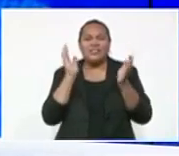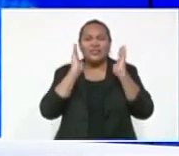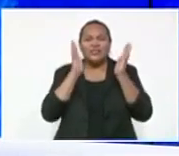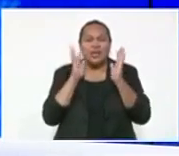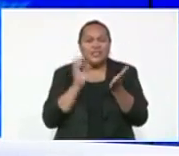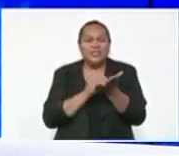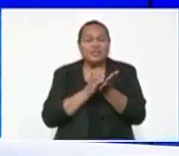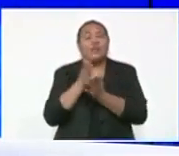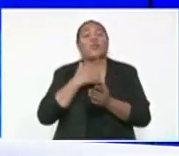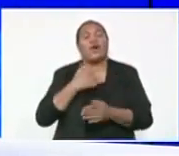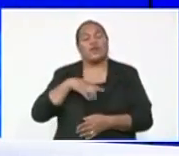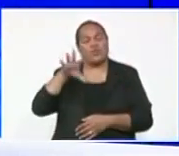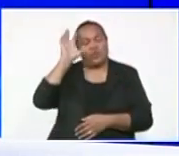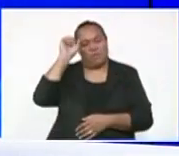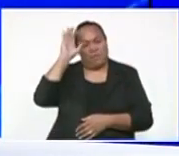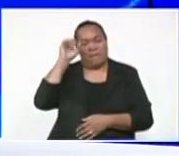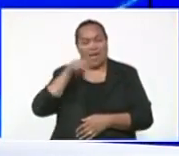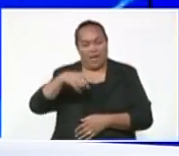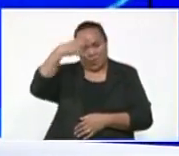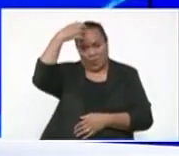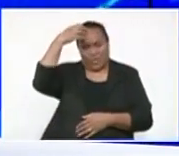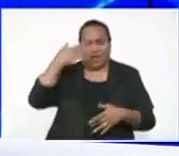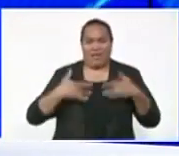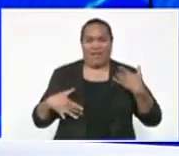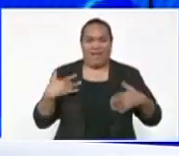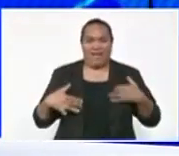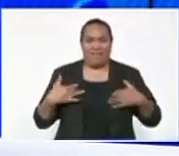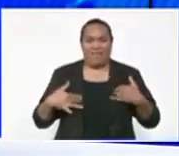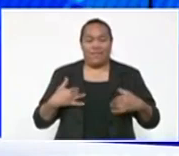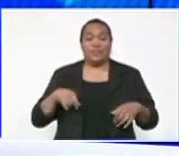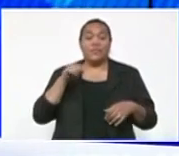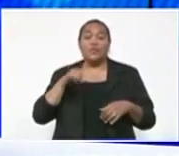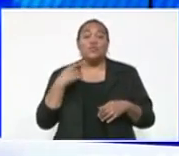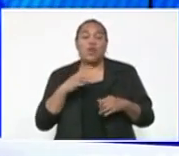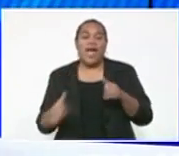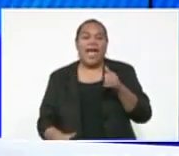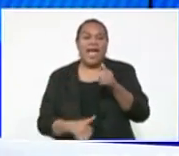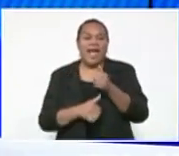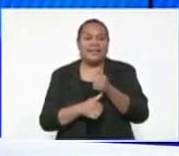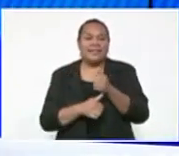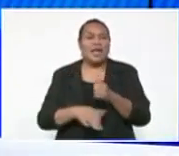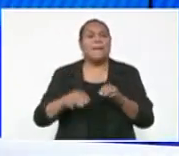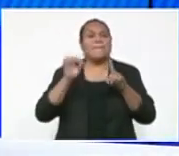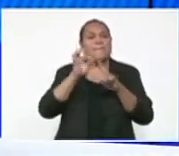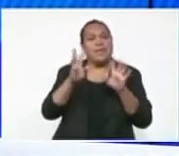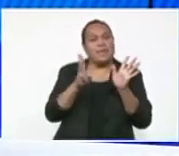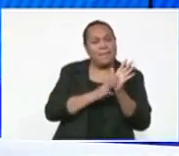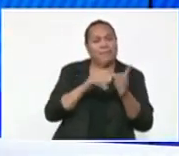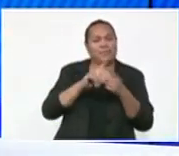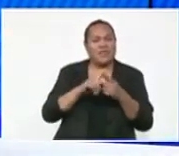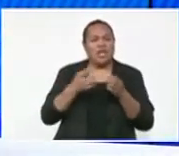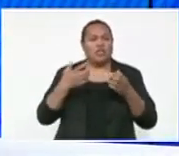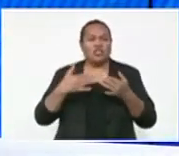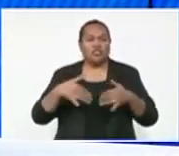late Queen held at the State House this morning. The service was attended by the acting Prime Minister, Chief Justice,